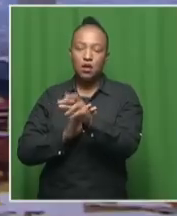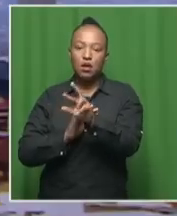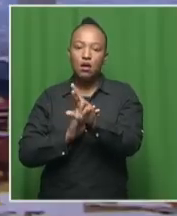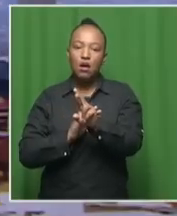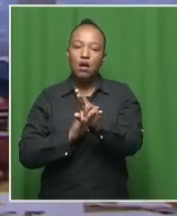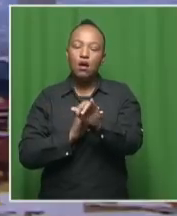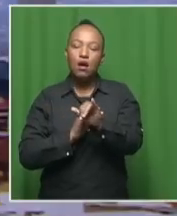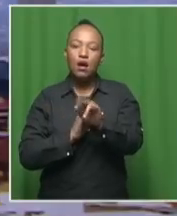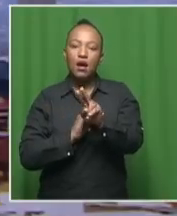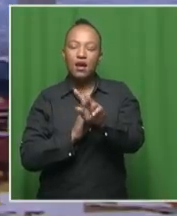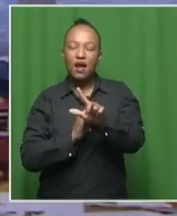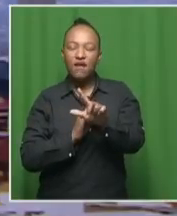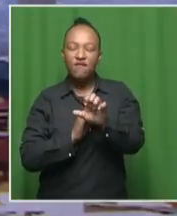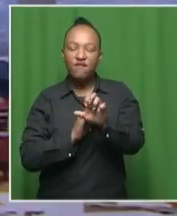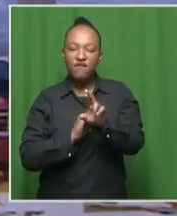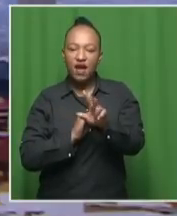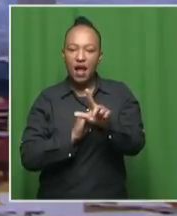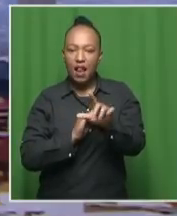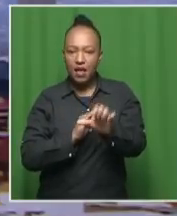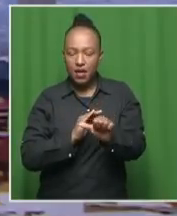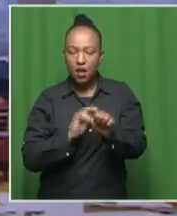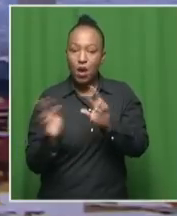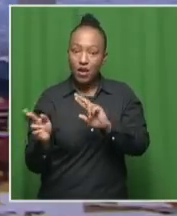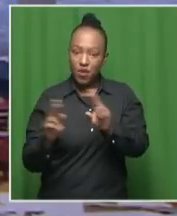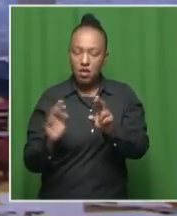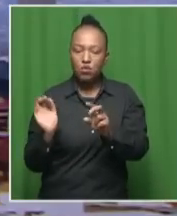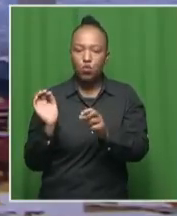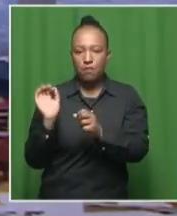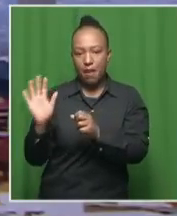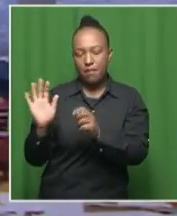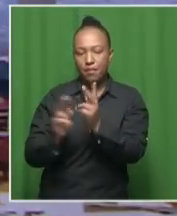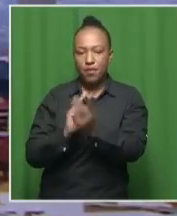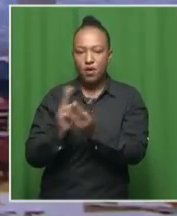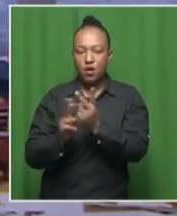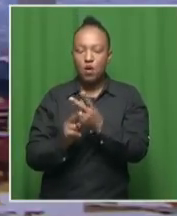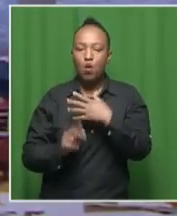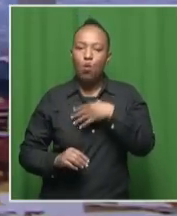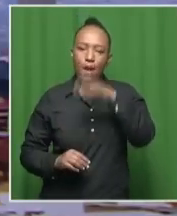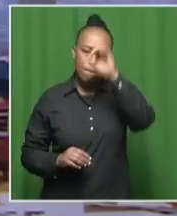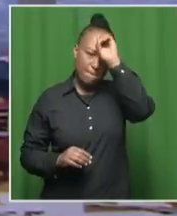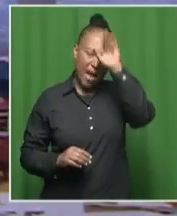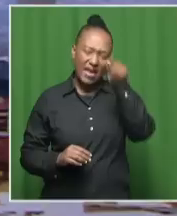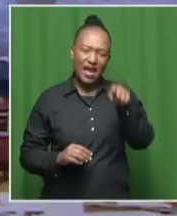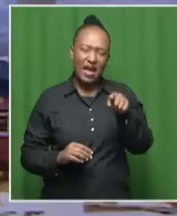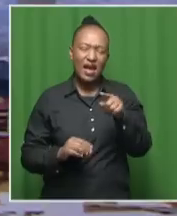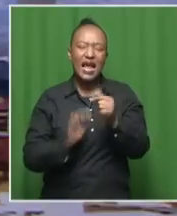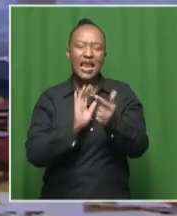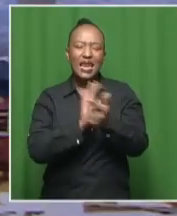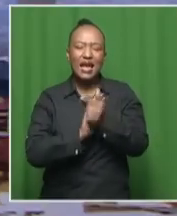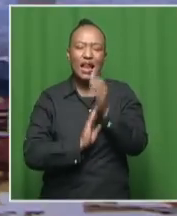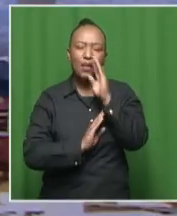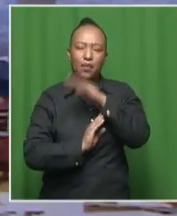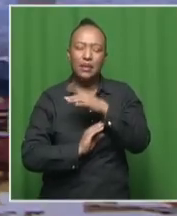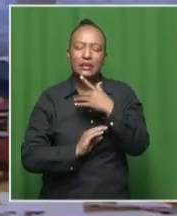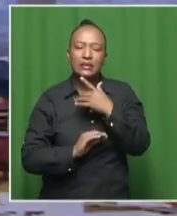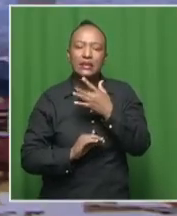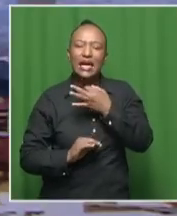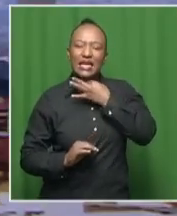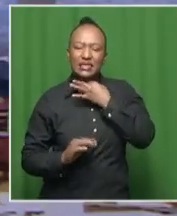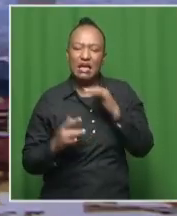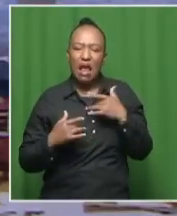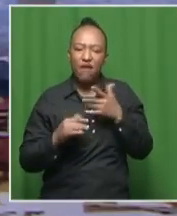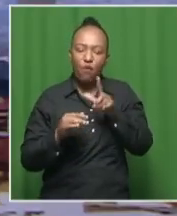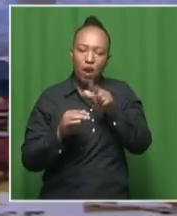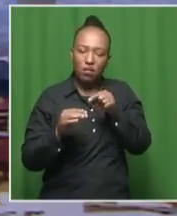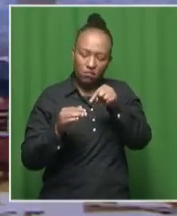to the broadcast at illegal miners basically risking their lives and health searching for minerals in disused mines in the River